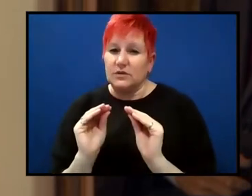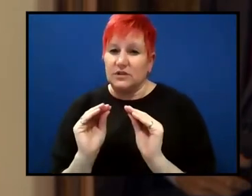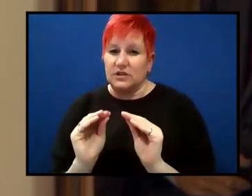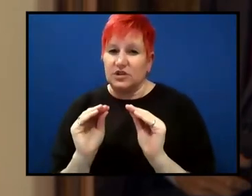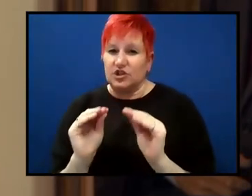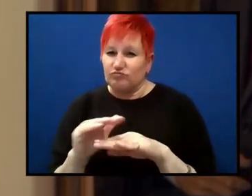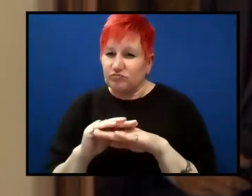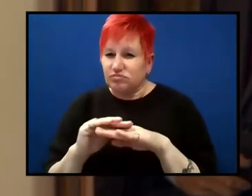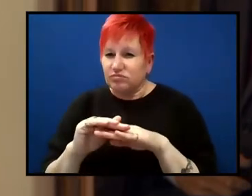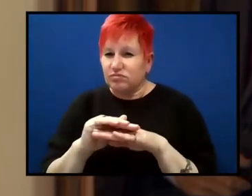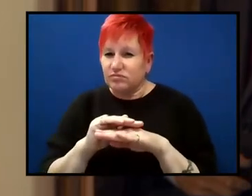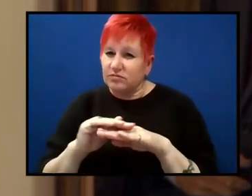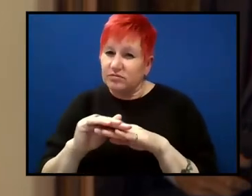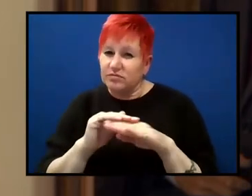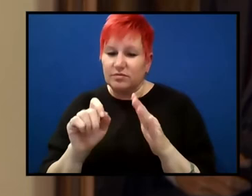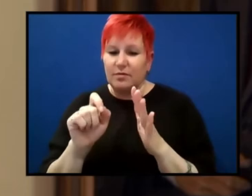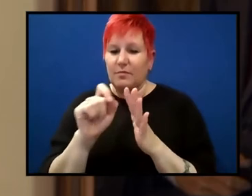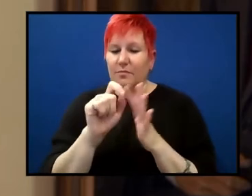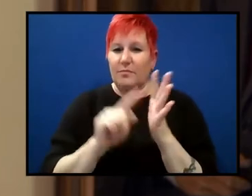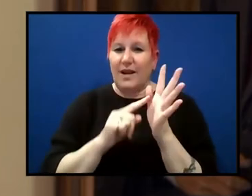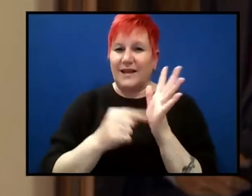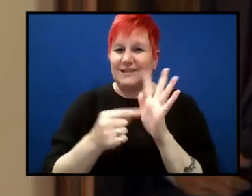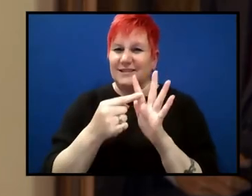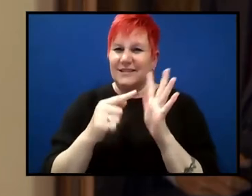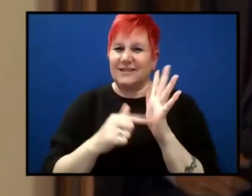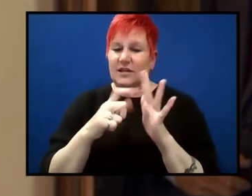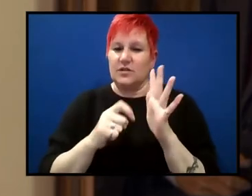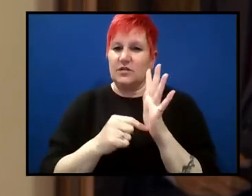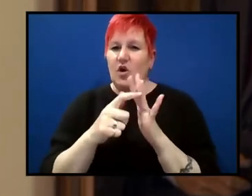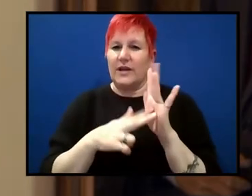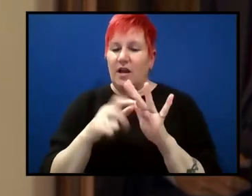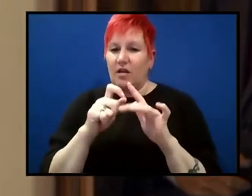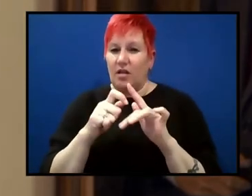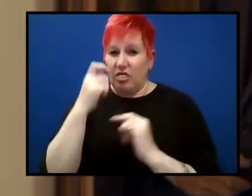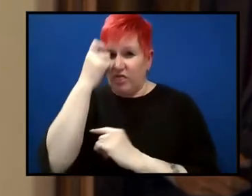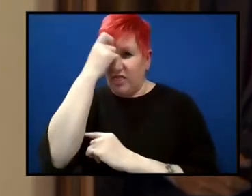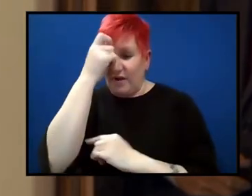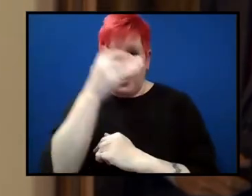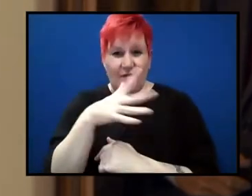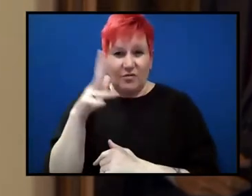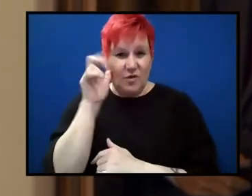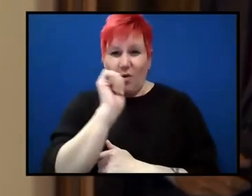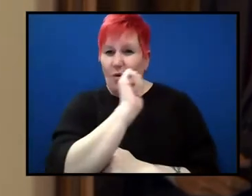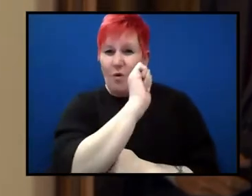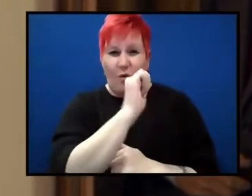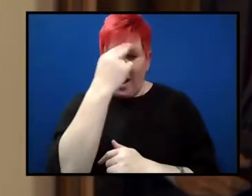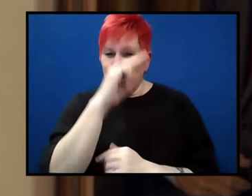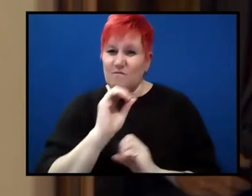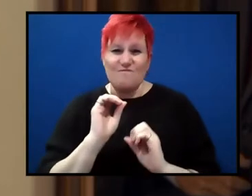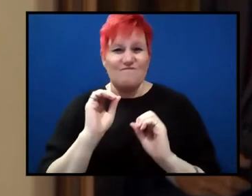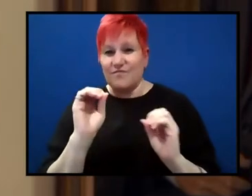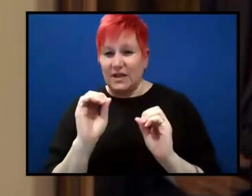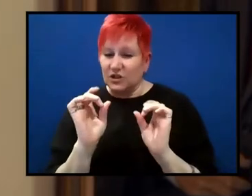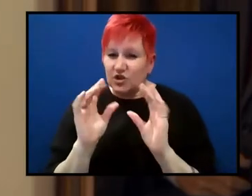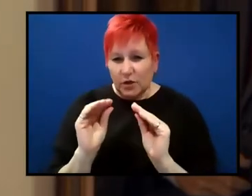plate tectonic theory, but we certainly didn't hear the names Vine and Matthews. Um, so I, yes, it was a learning